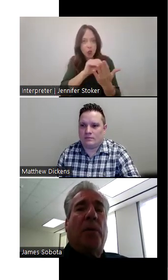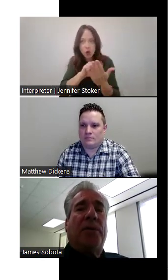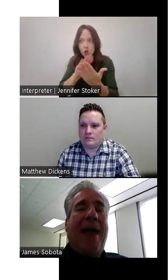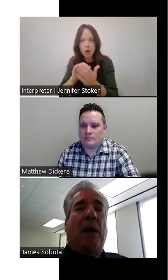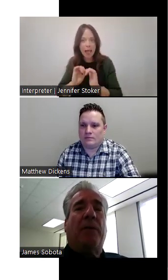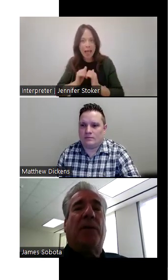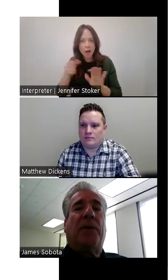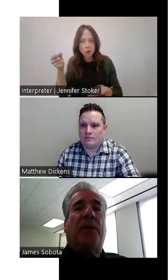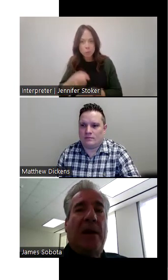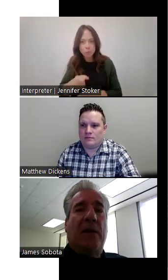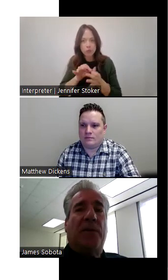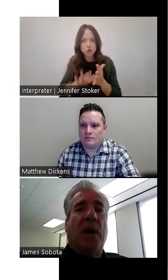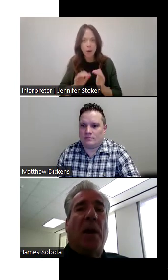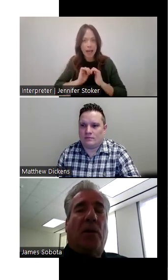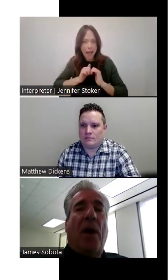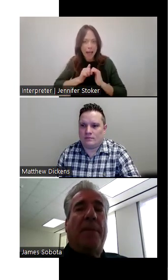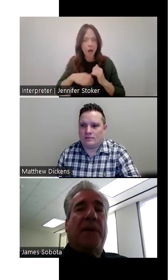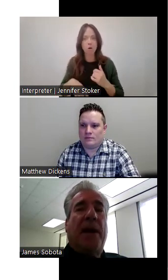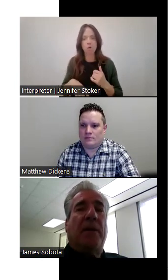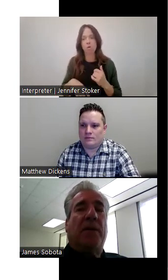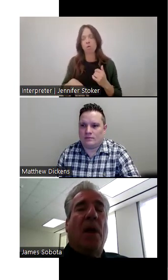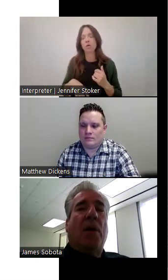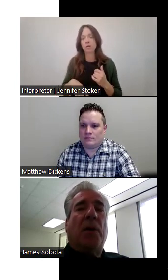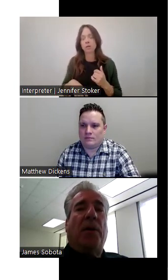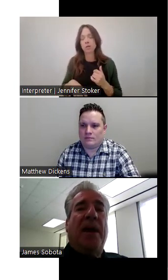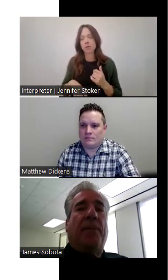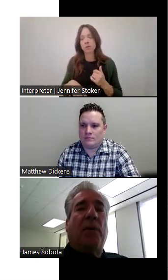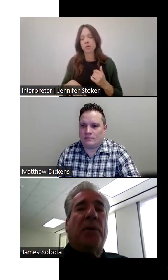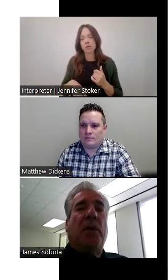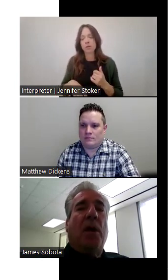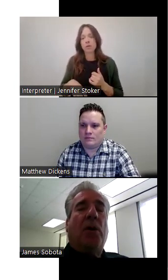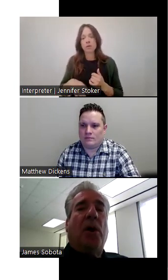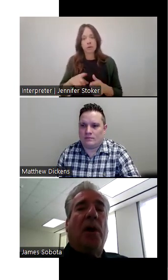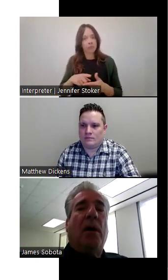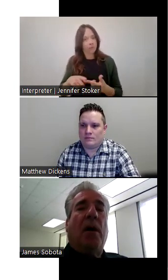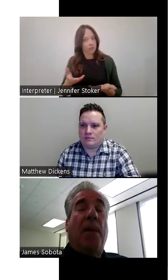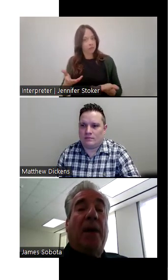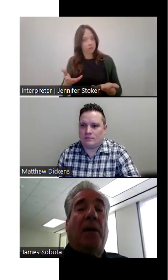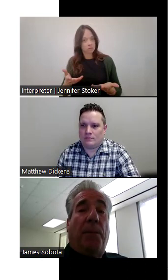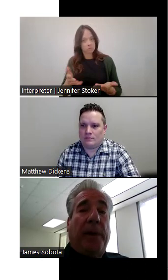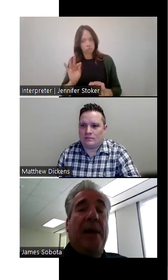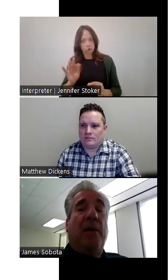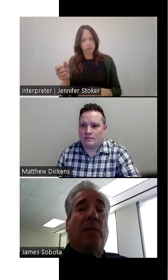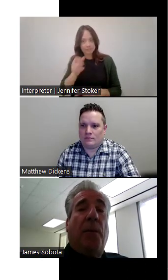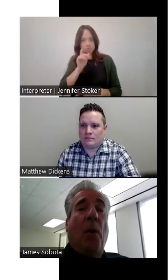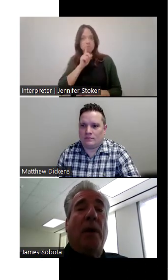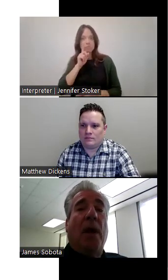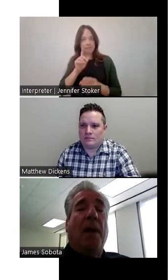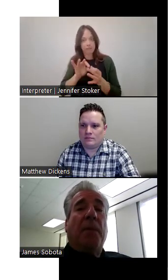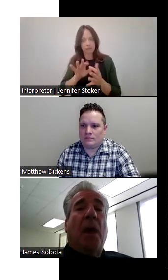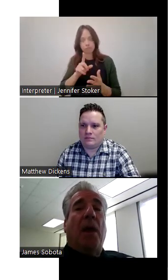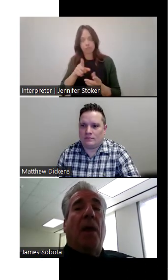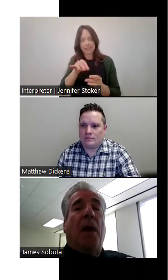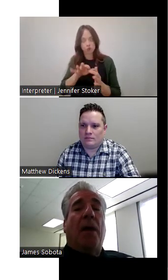interpreters out to the scenes, to crime scenes, so the deaf person could, could, make a complete report.